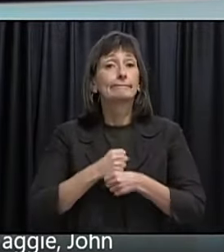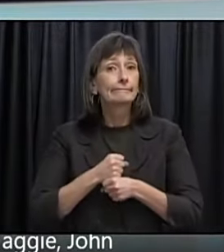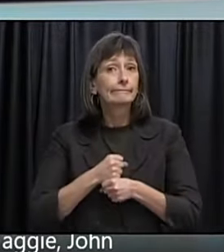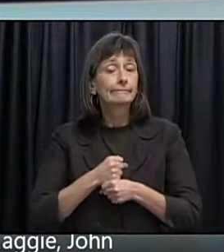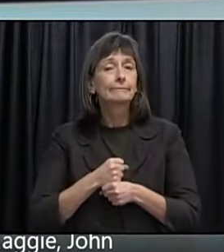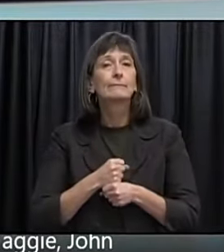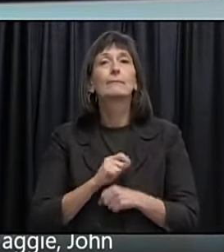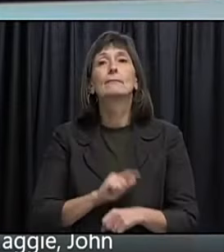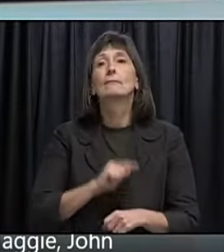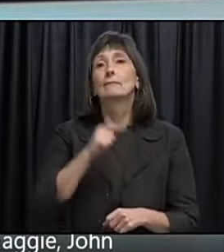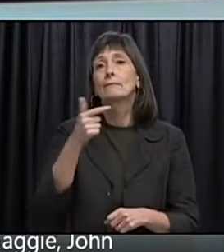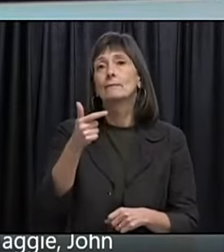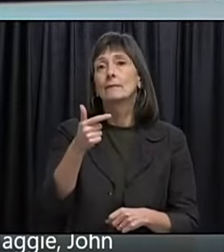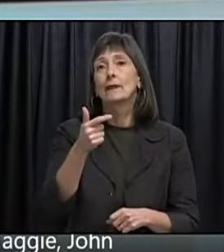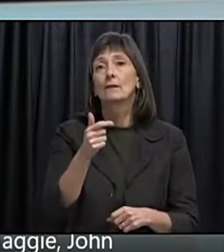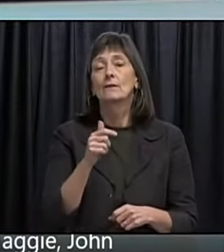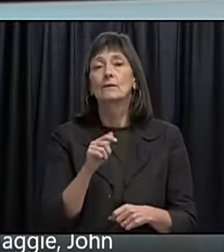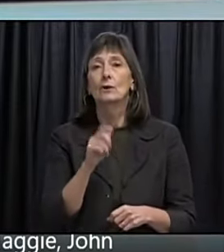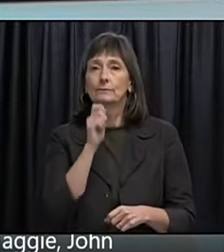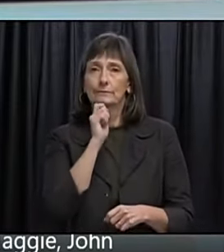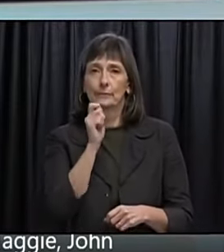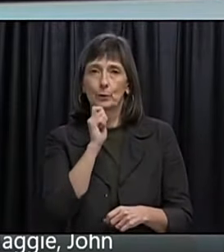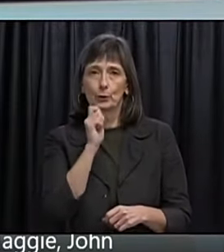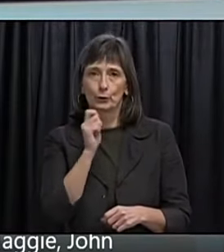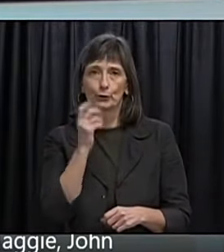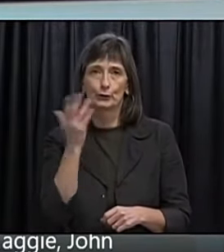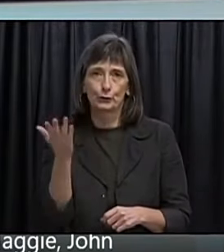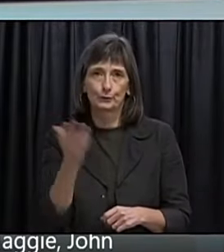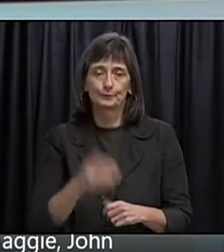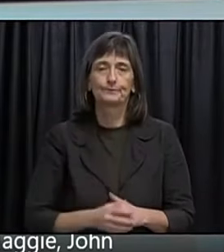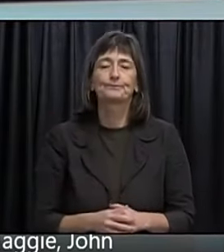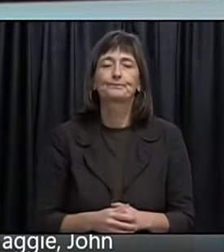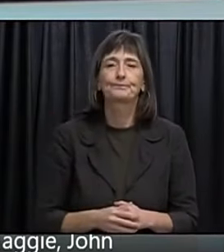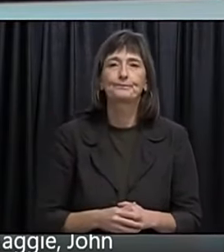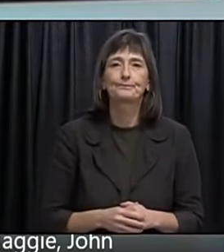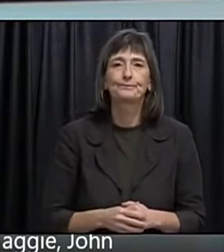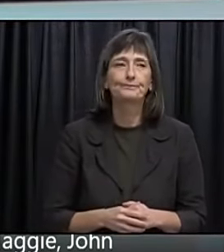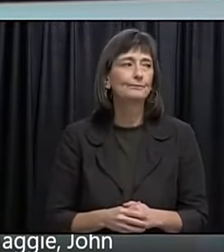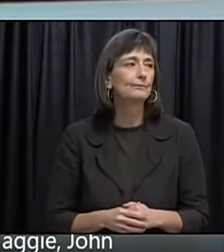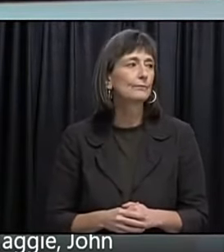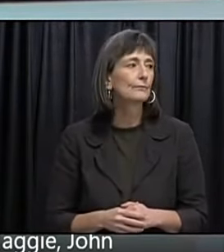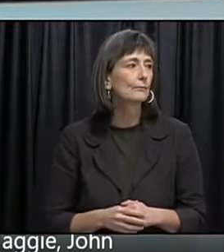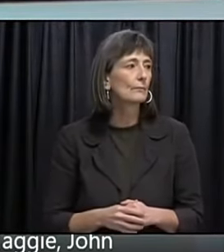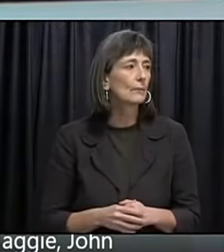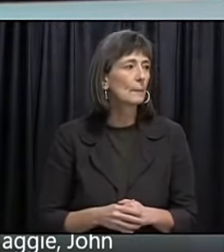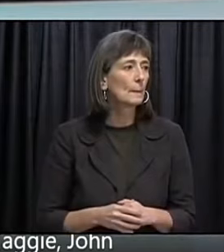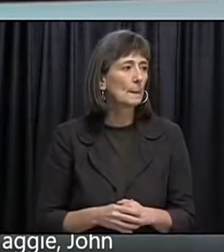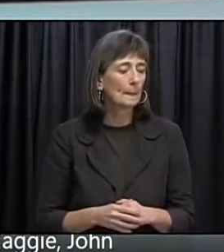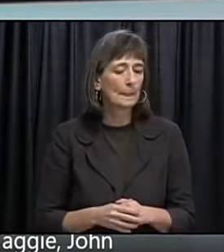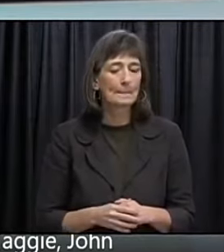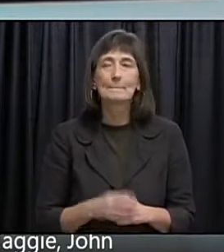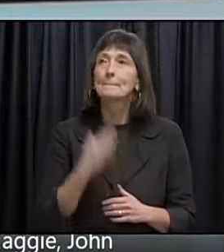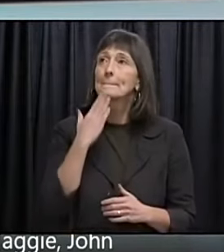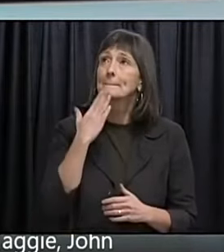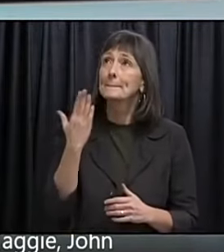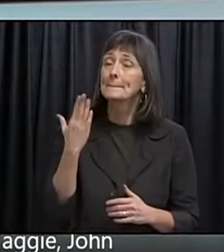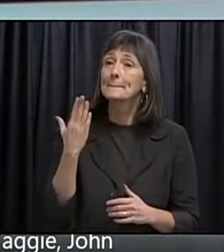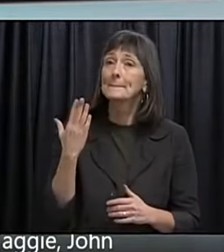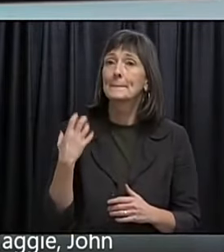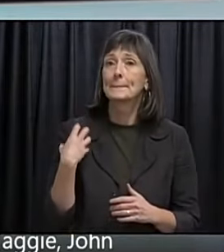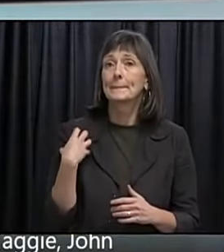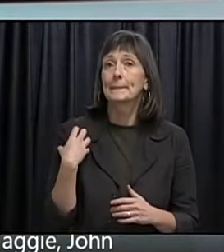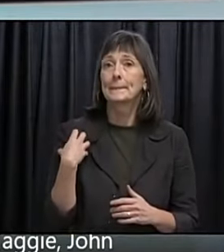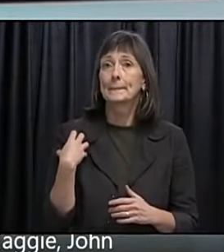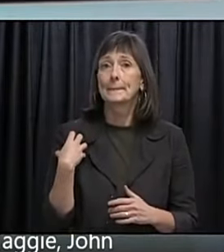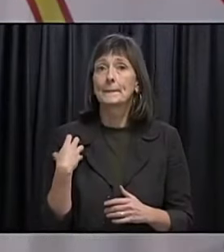a close. throw it open. To Leslie. To moderate. The media interest. Thank you. Thank you. Minister. For the